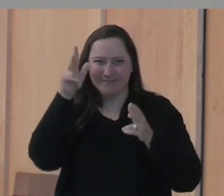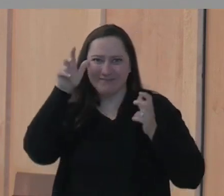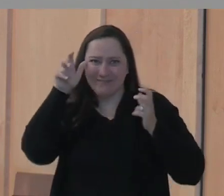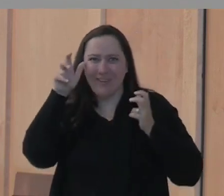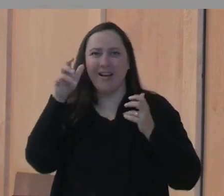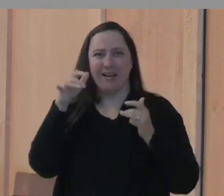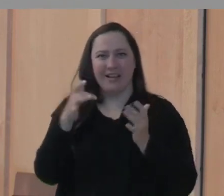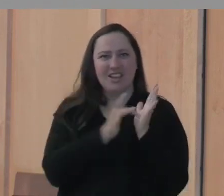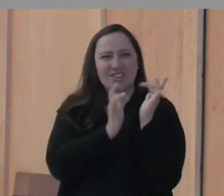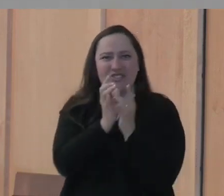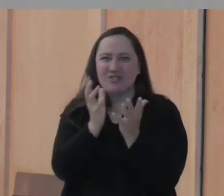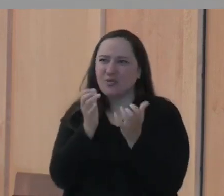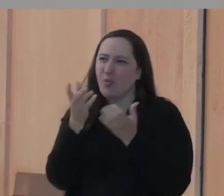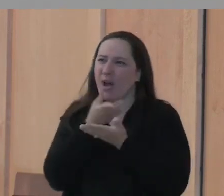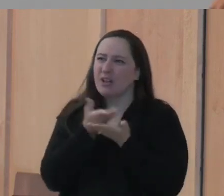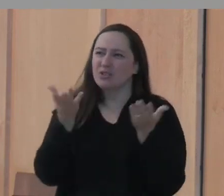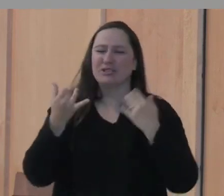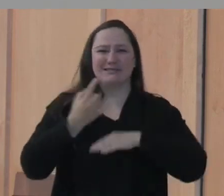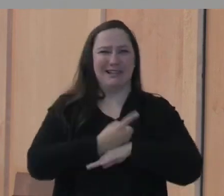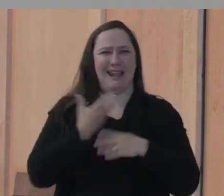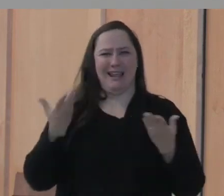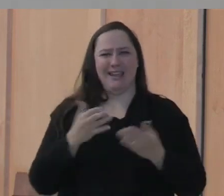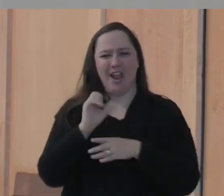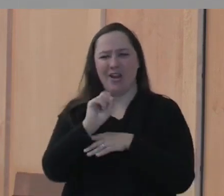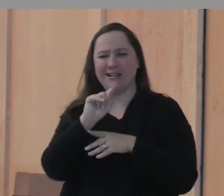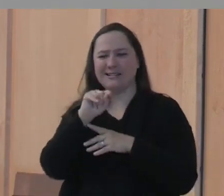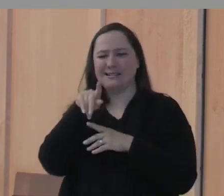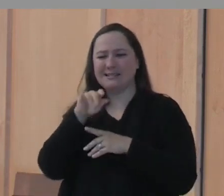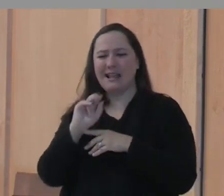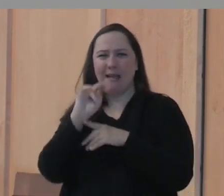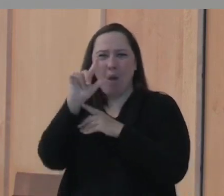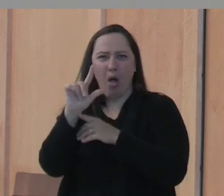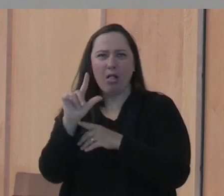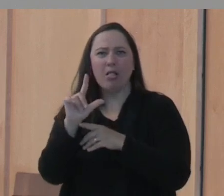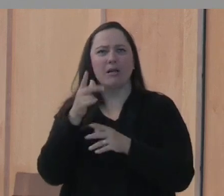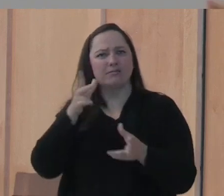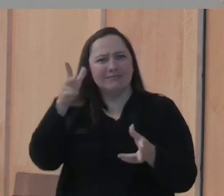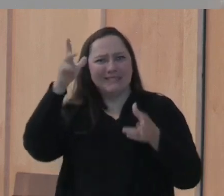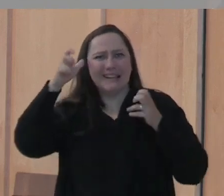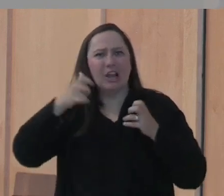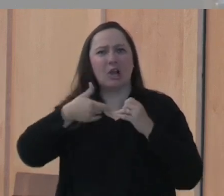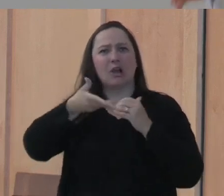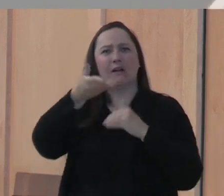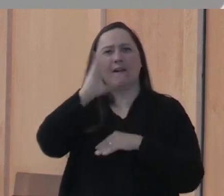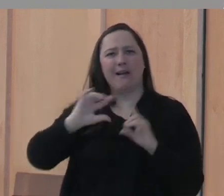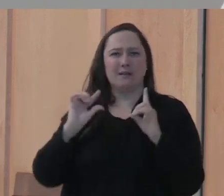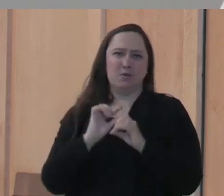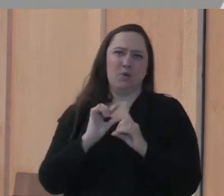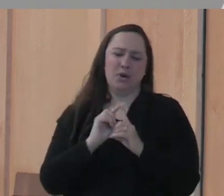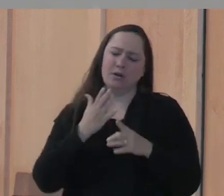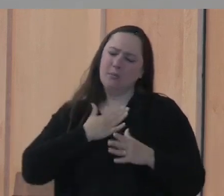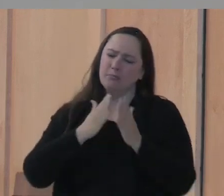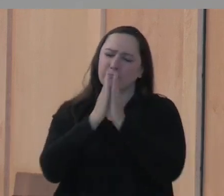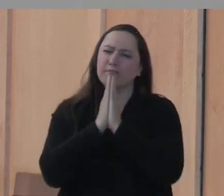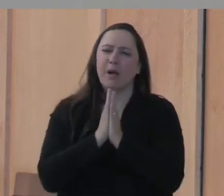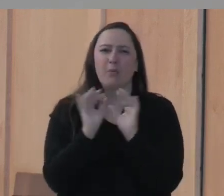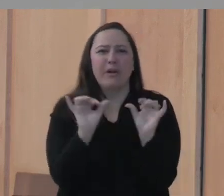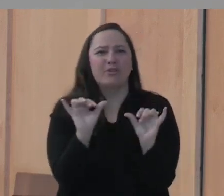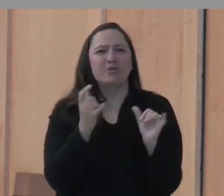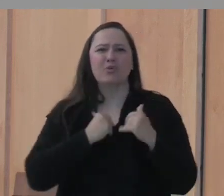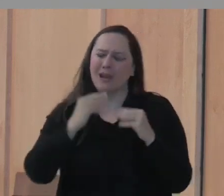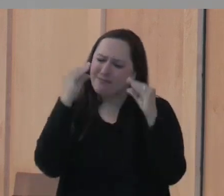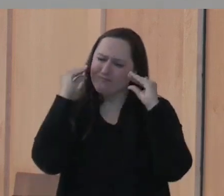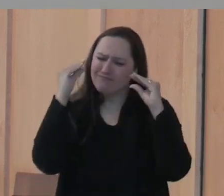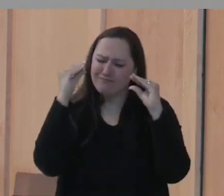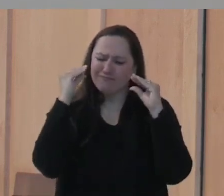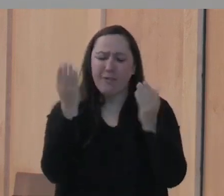then Jesus wants you today at St. Paul Lutheran Church to hear the word of God and that's my prayer for you too. That as I preach it today as